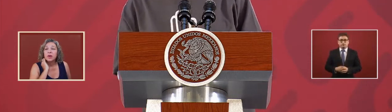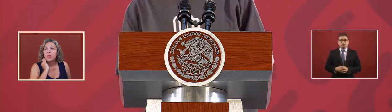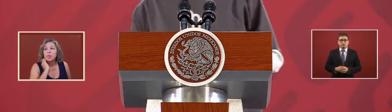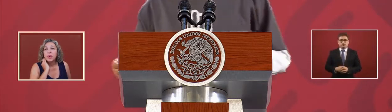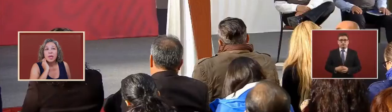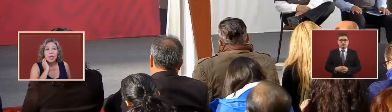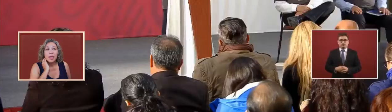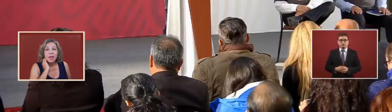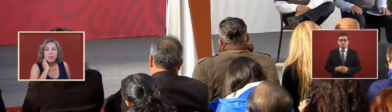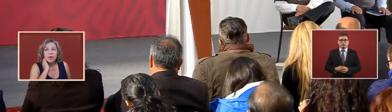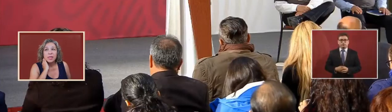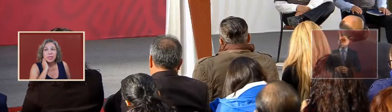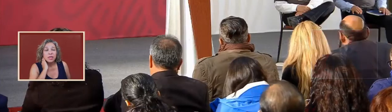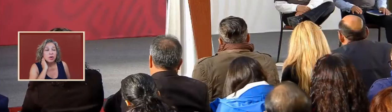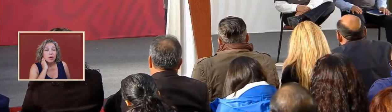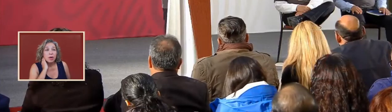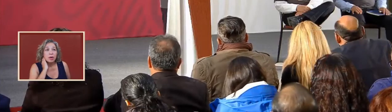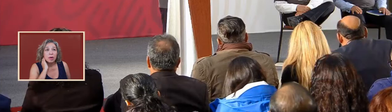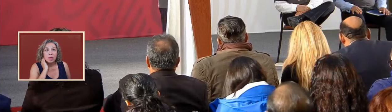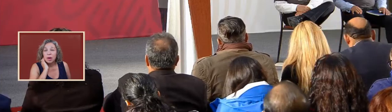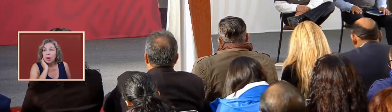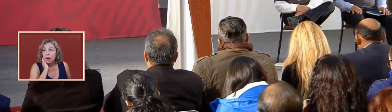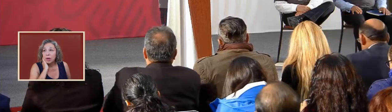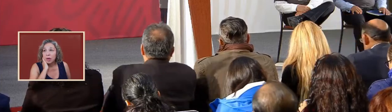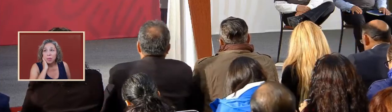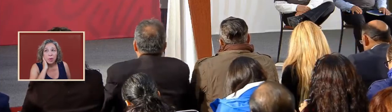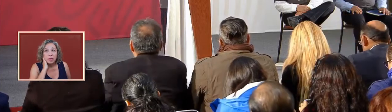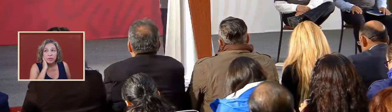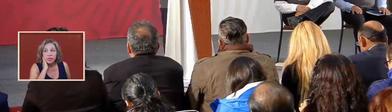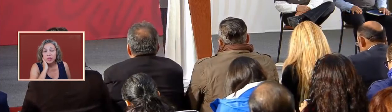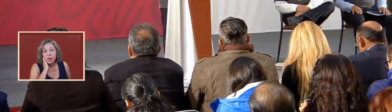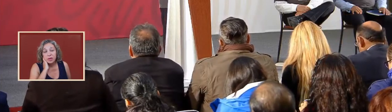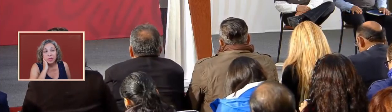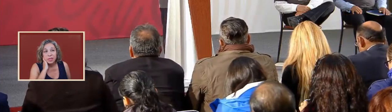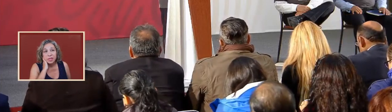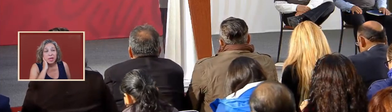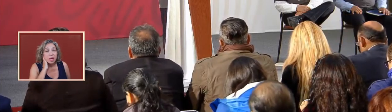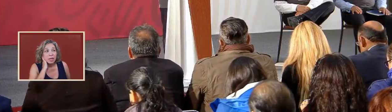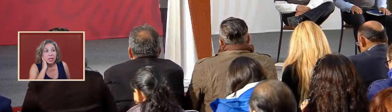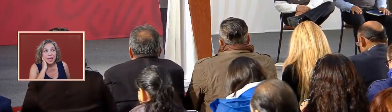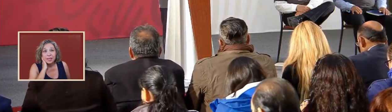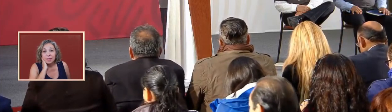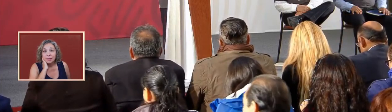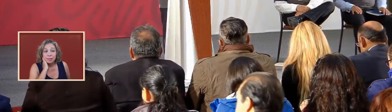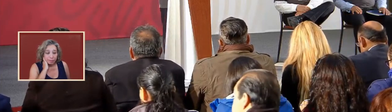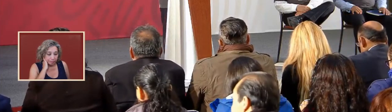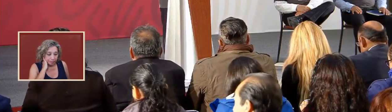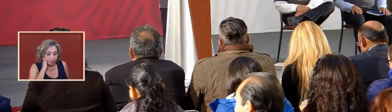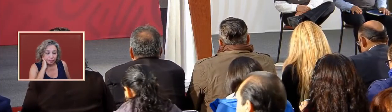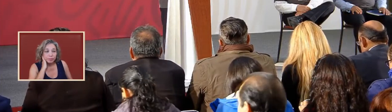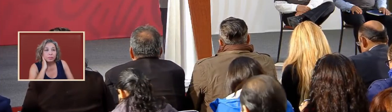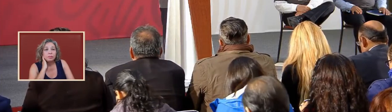and there won't be any reason or motive to increase taxes